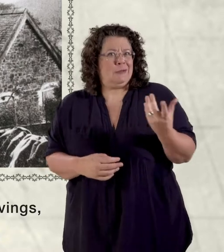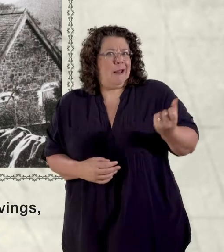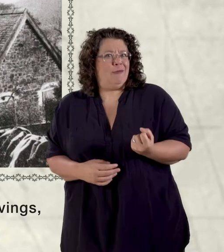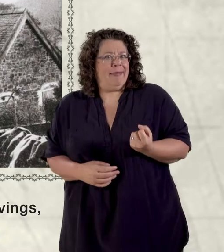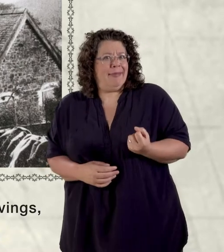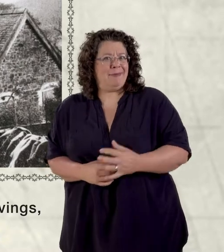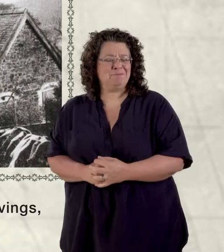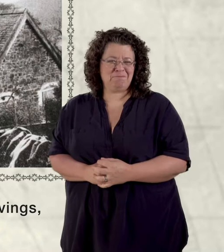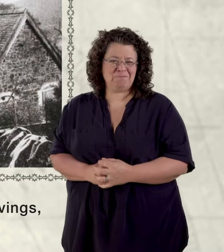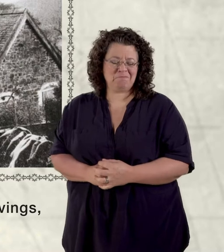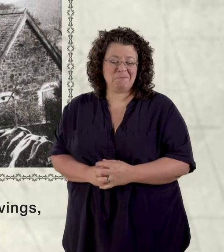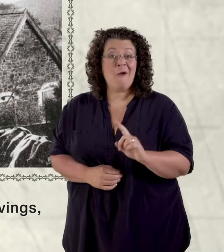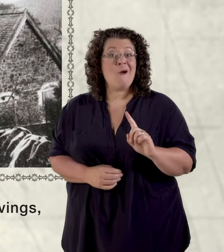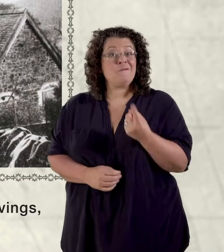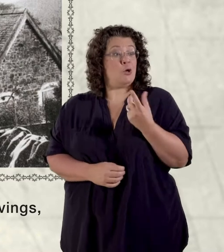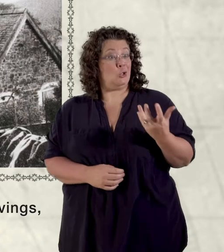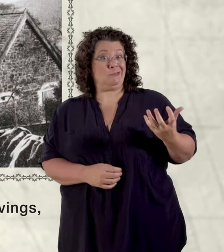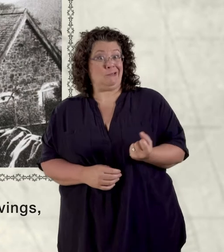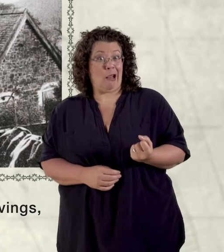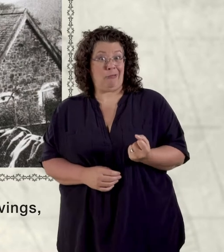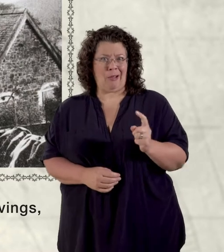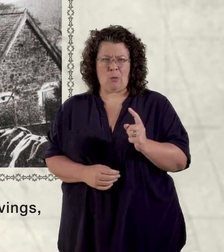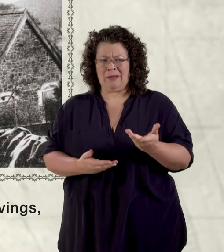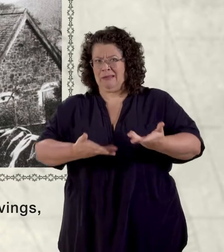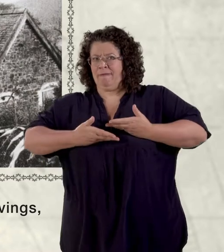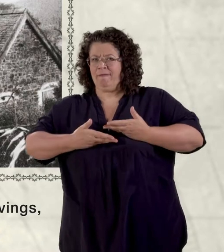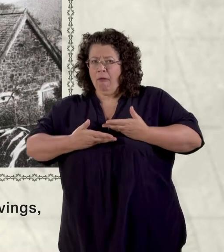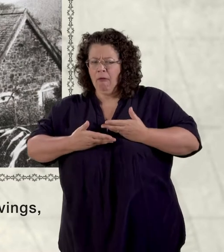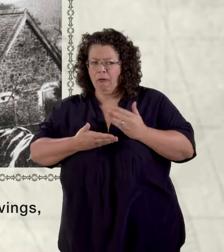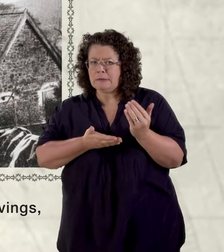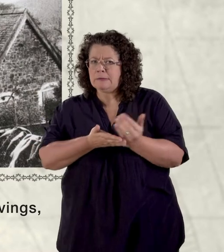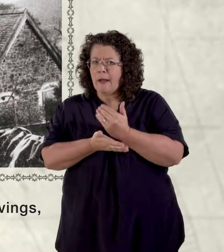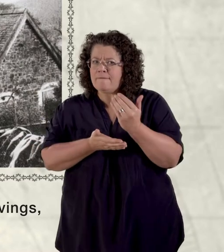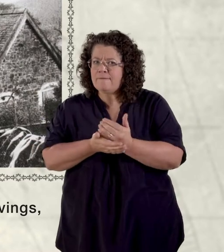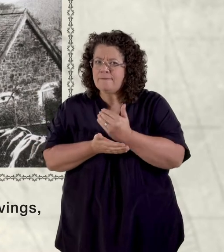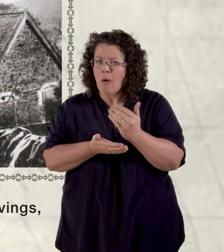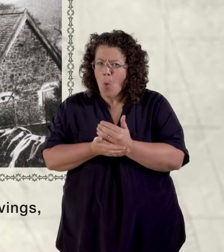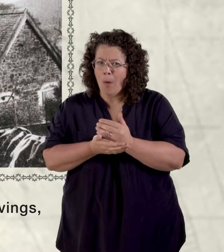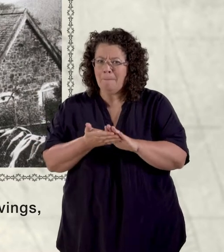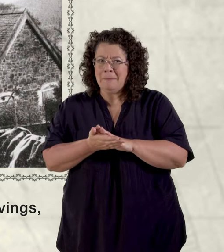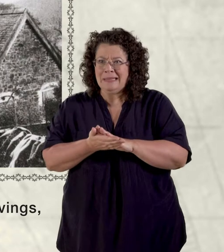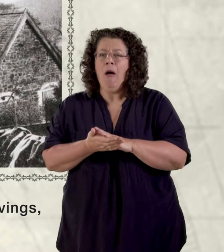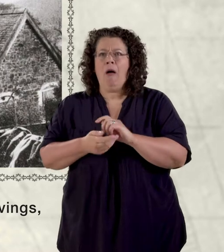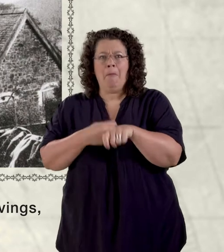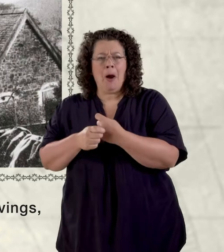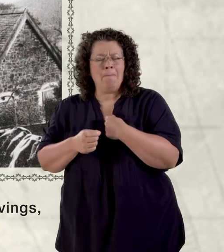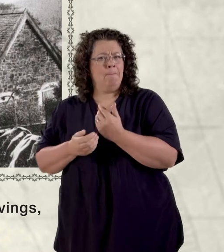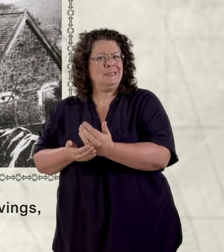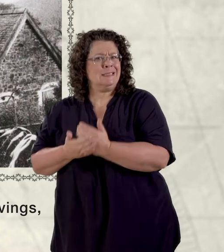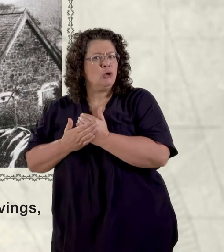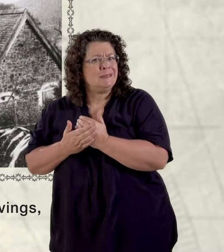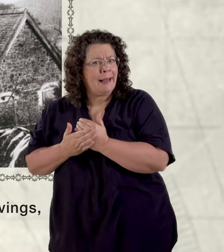and my first salary gave me the first savings which gave me the first